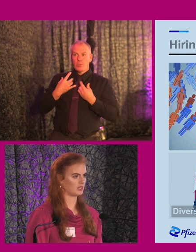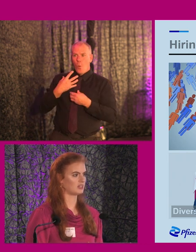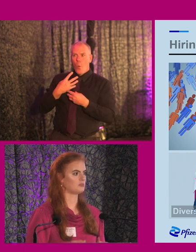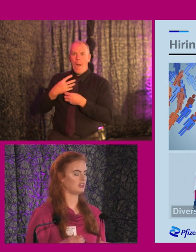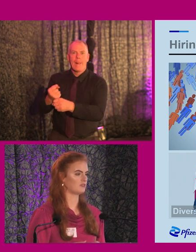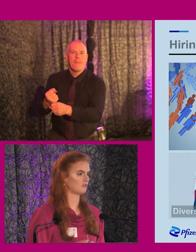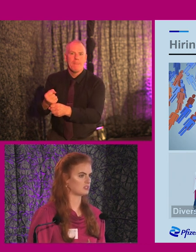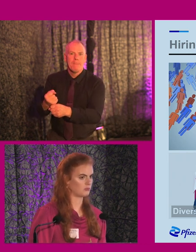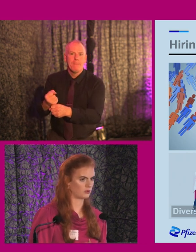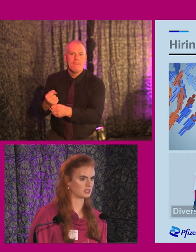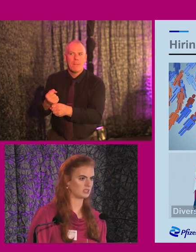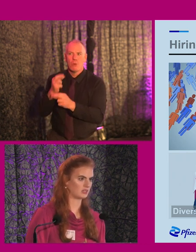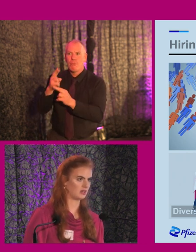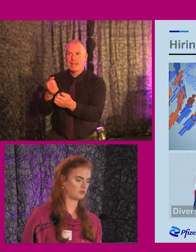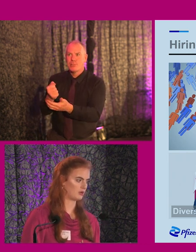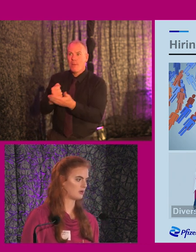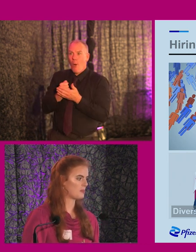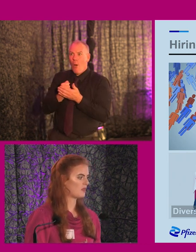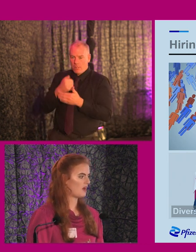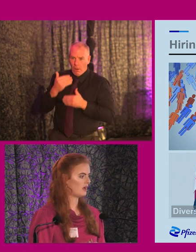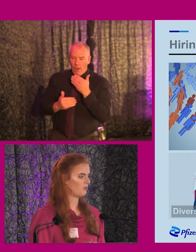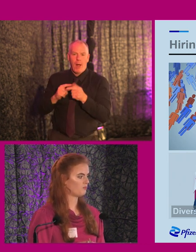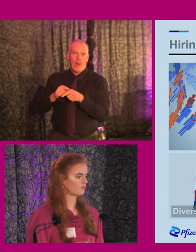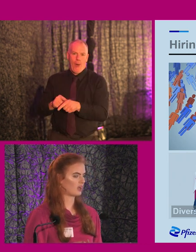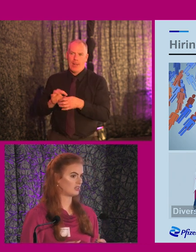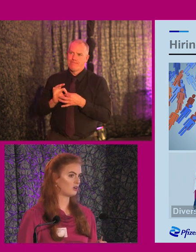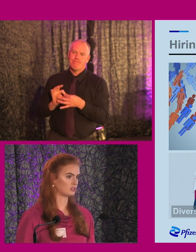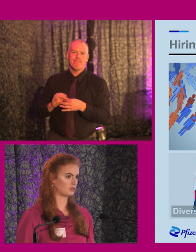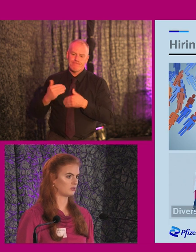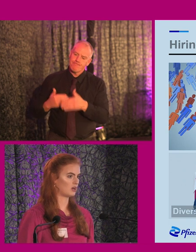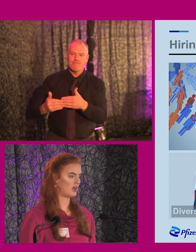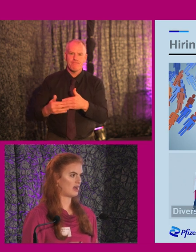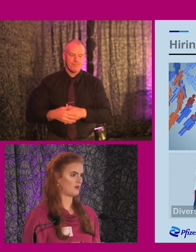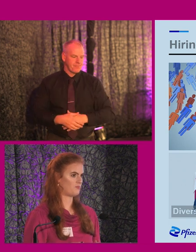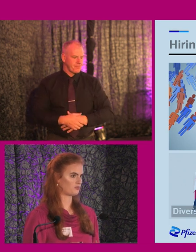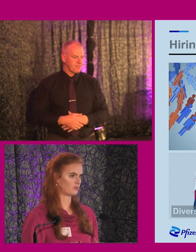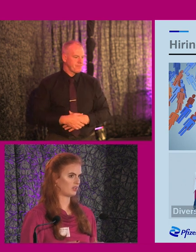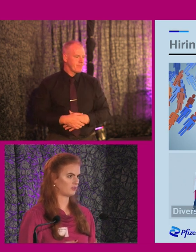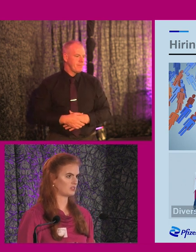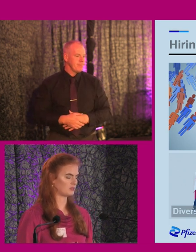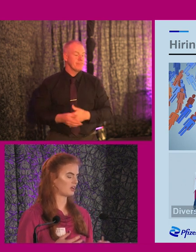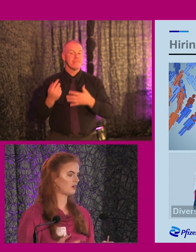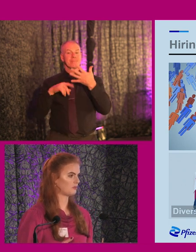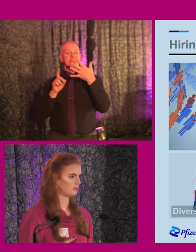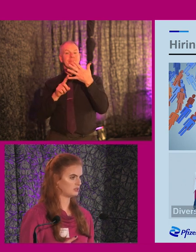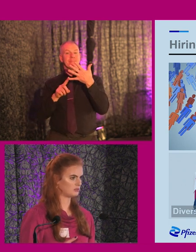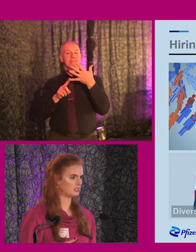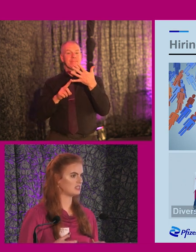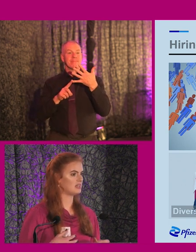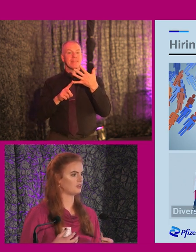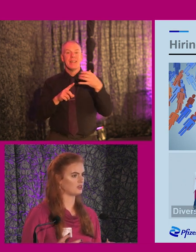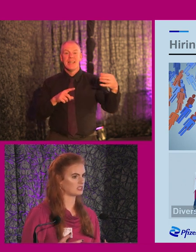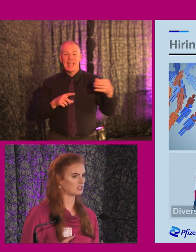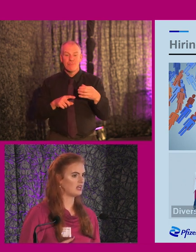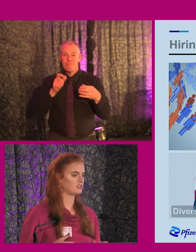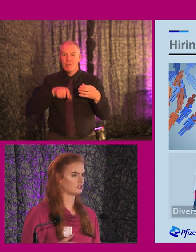onto a site and to be given the right supports that they require. And it also increases by hiring people with disability,